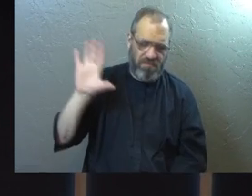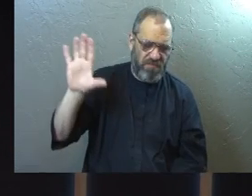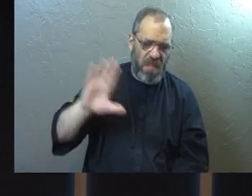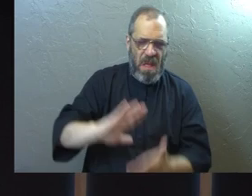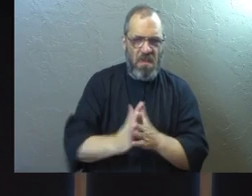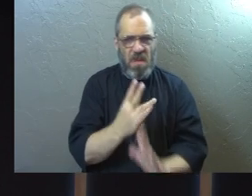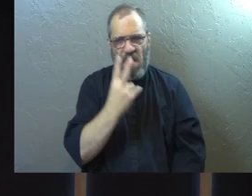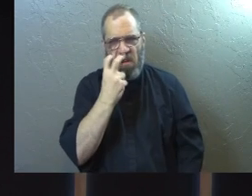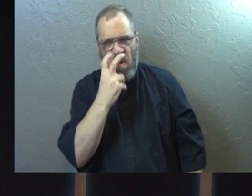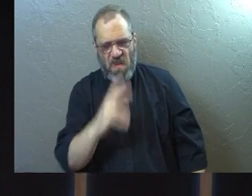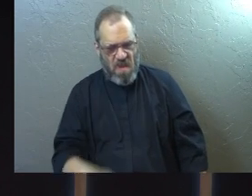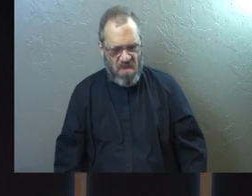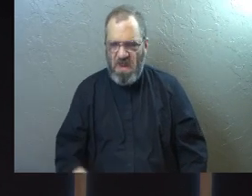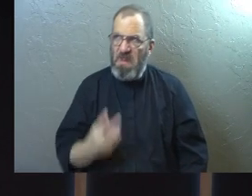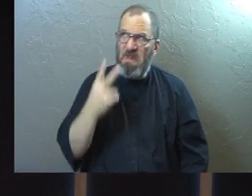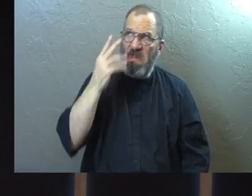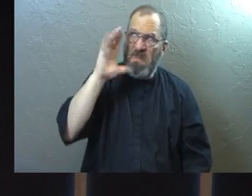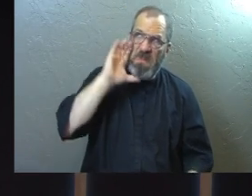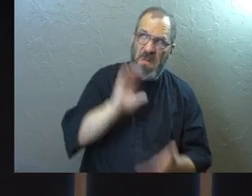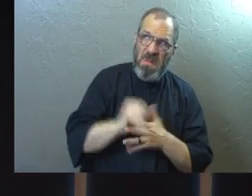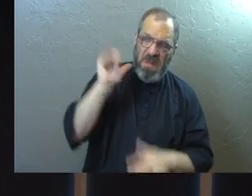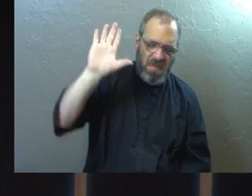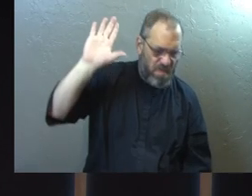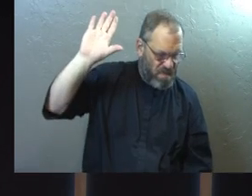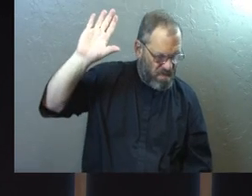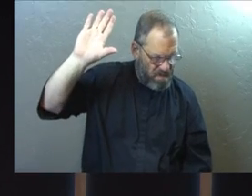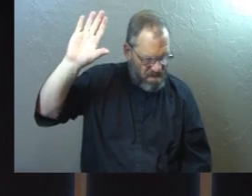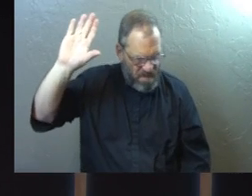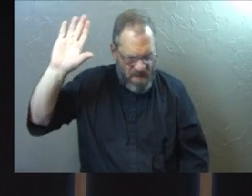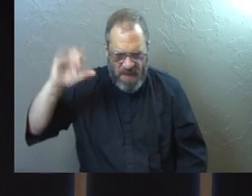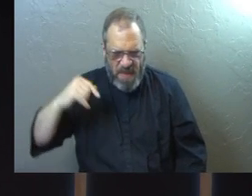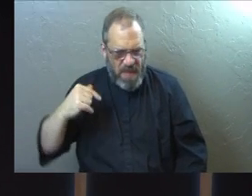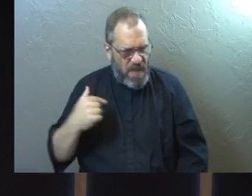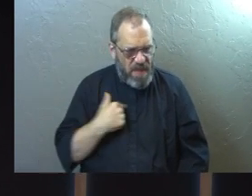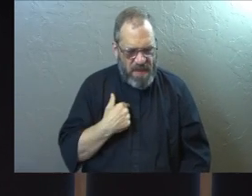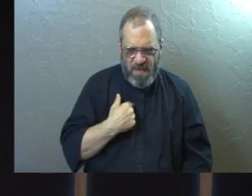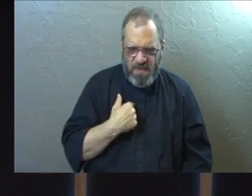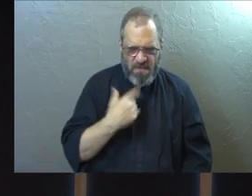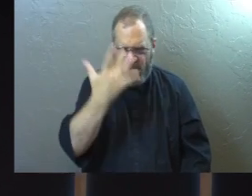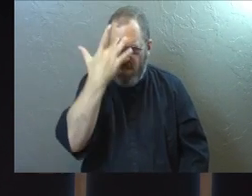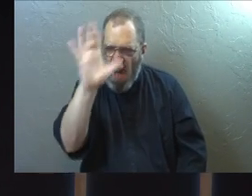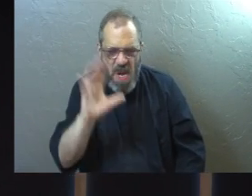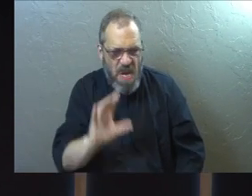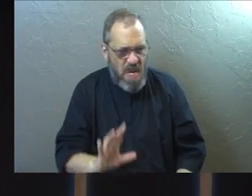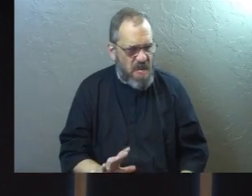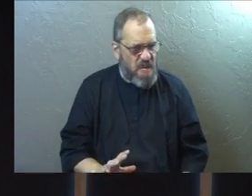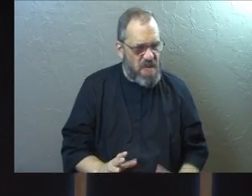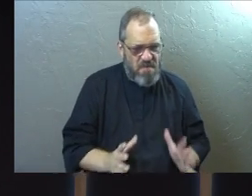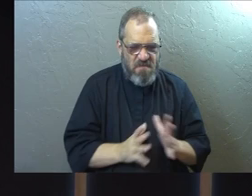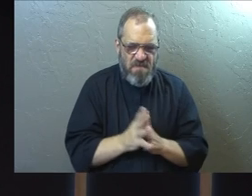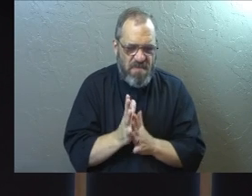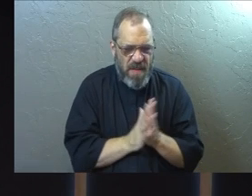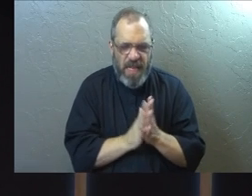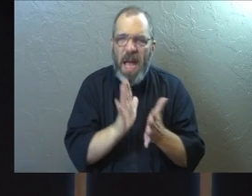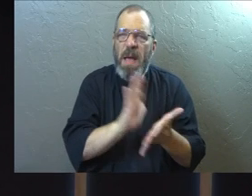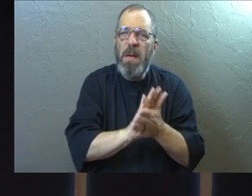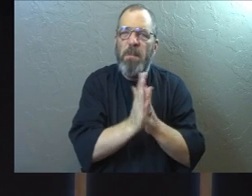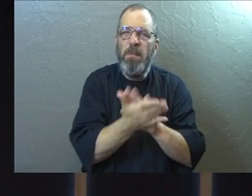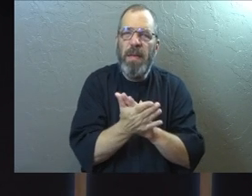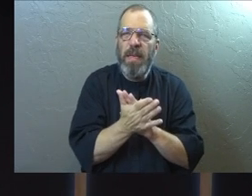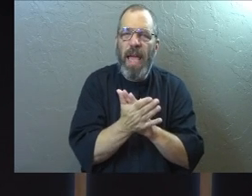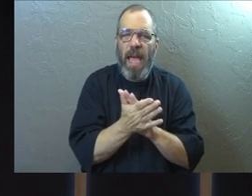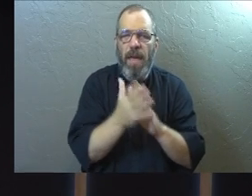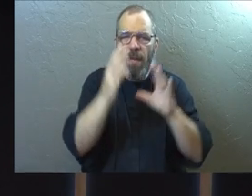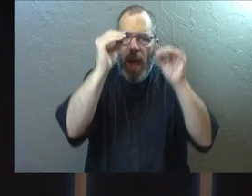became an atheist and didn't believe God at all. And he was so brainy and smart that he became an